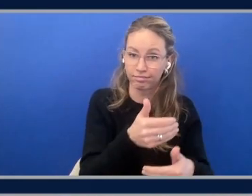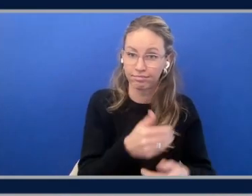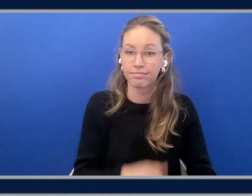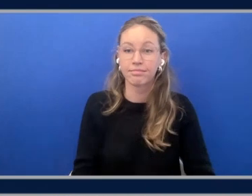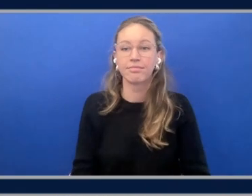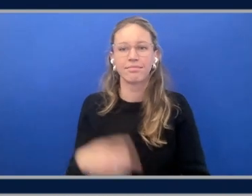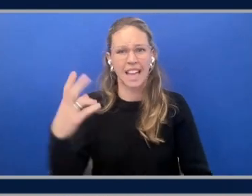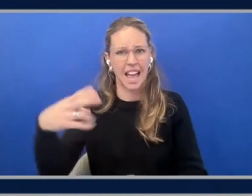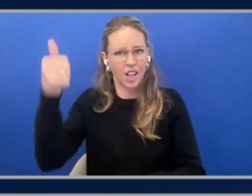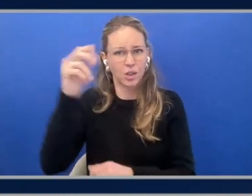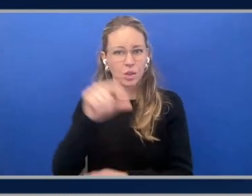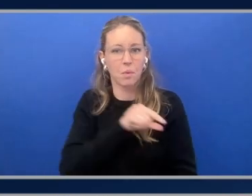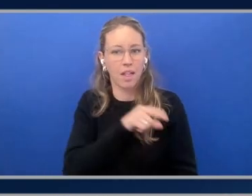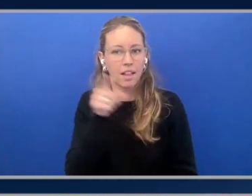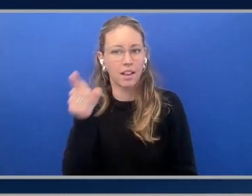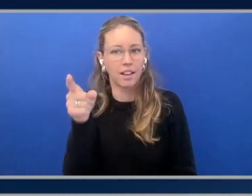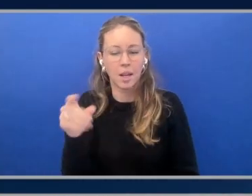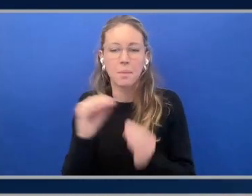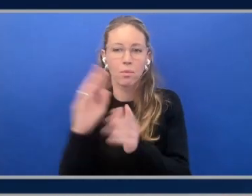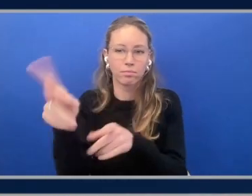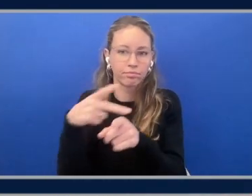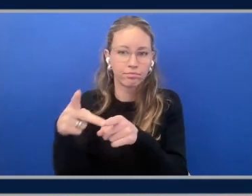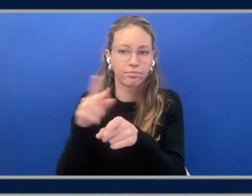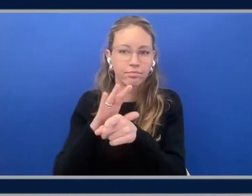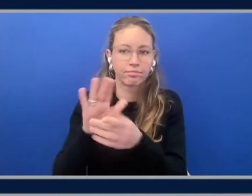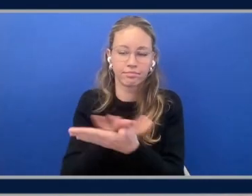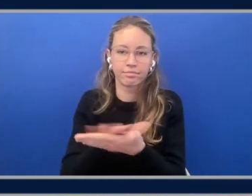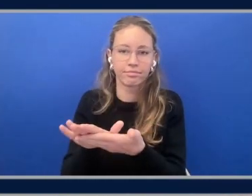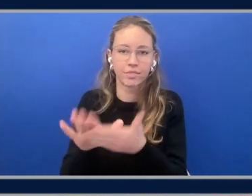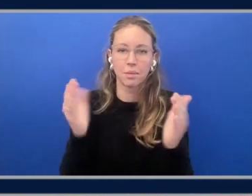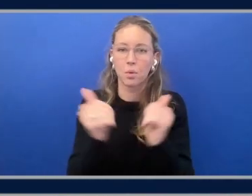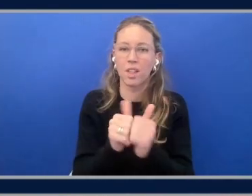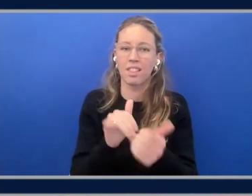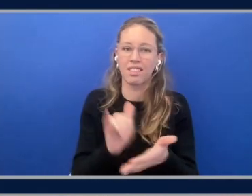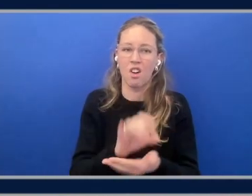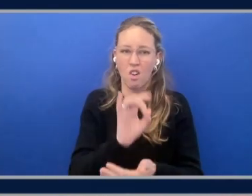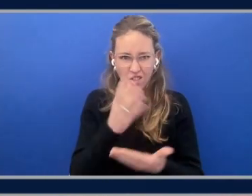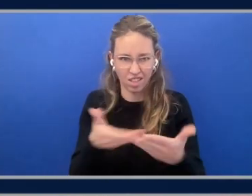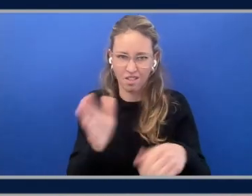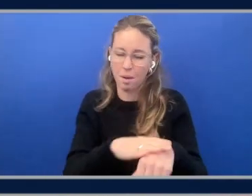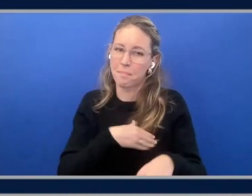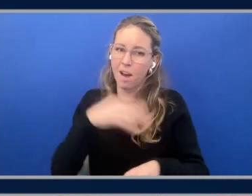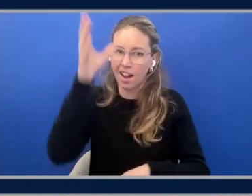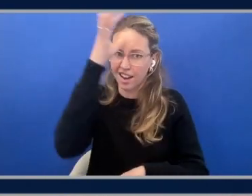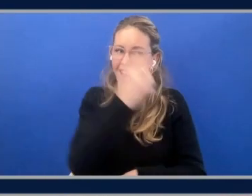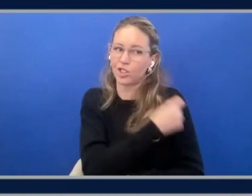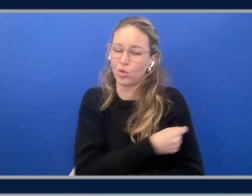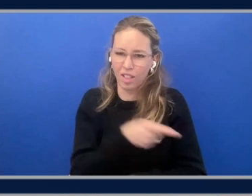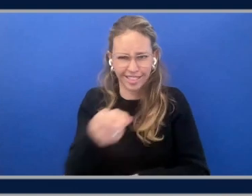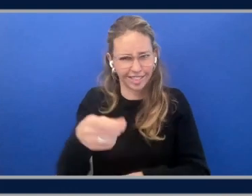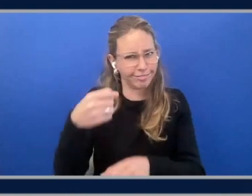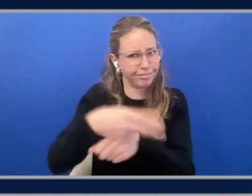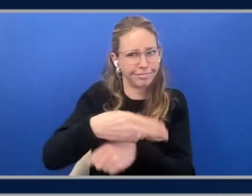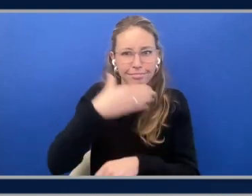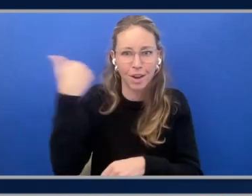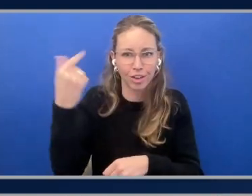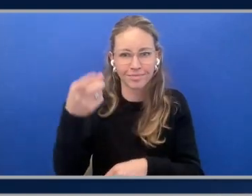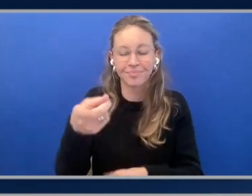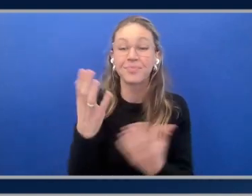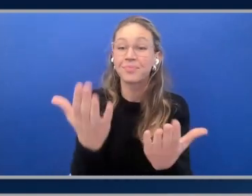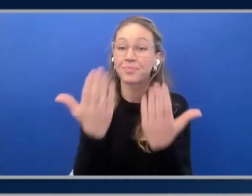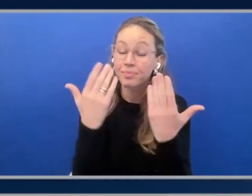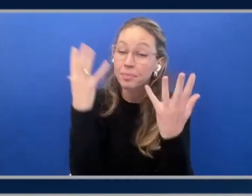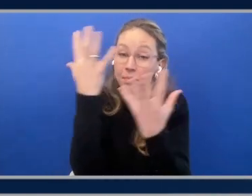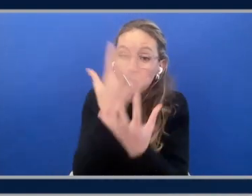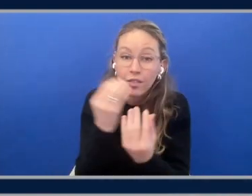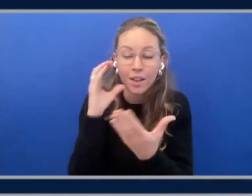higher quality and professionalism than compared to that awful thing on my dad's shoulder. Yeah, and if we zoom in, I mean, a beautiful image, right?